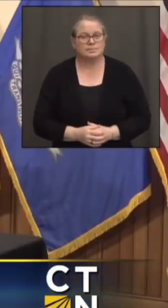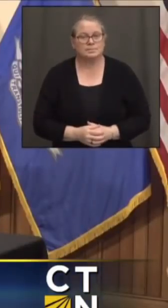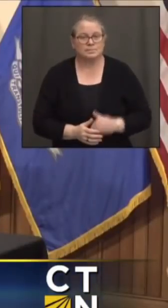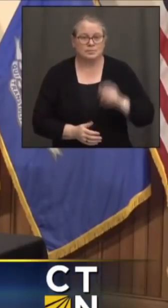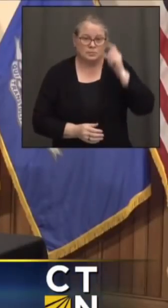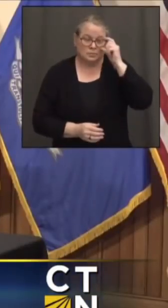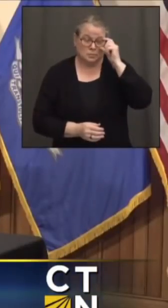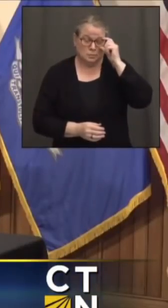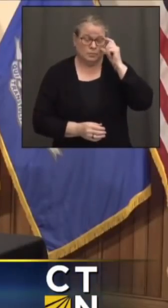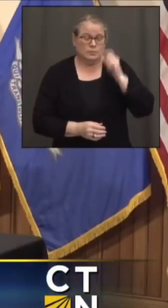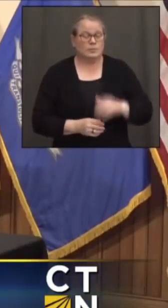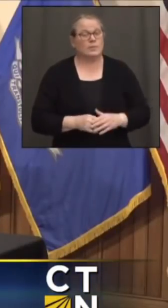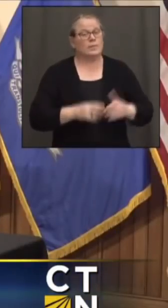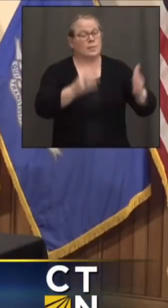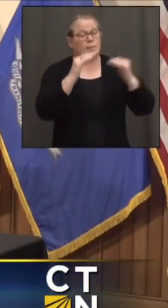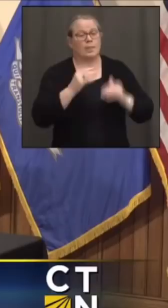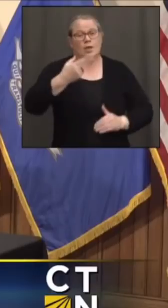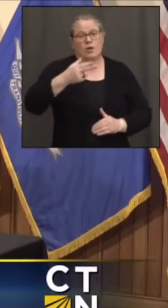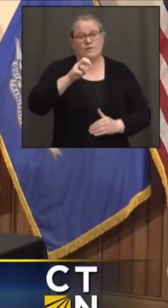The Hartford Current.